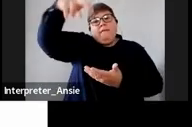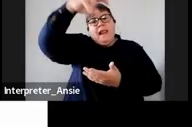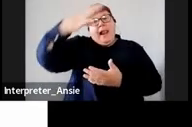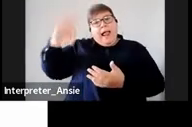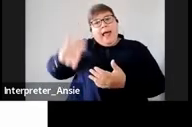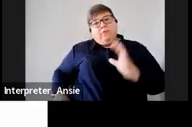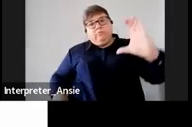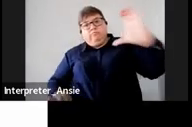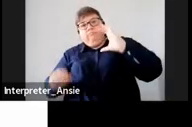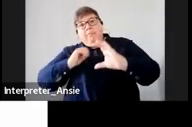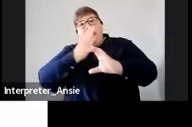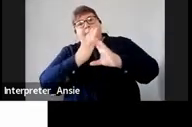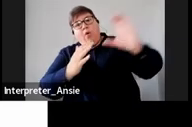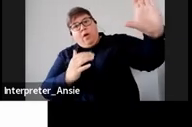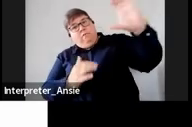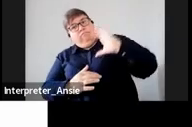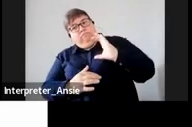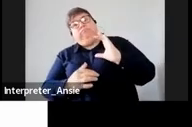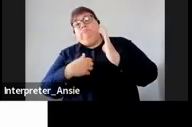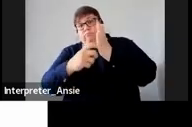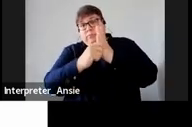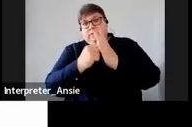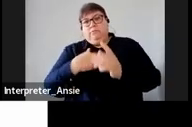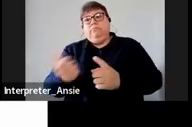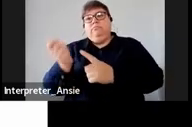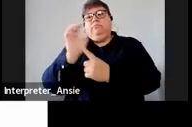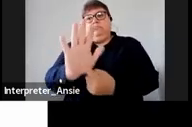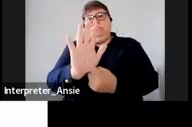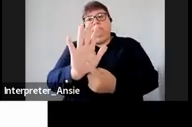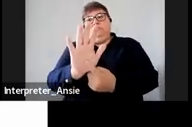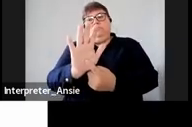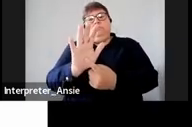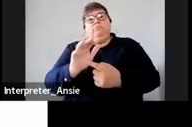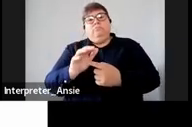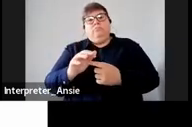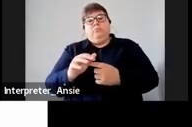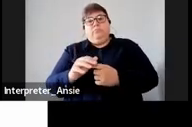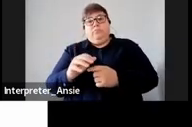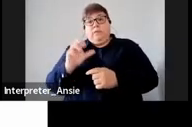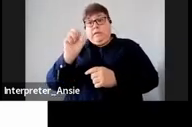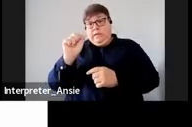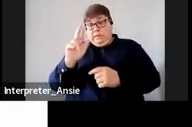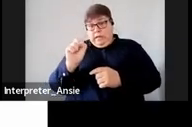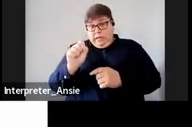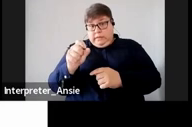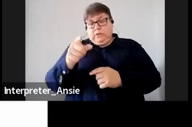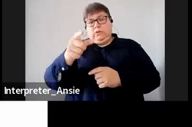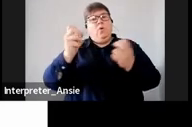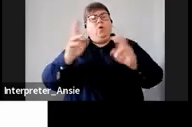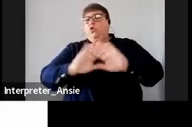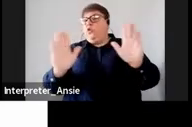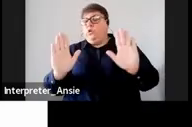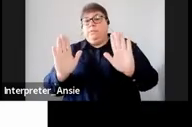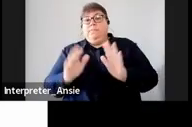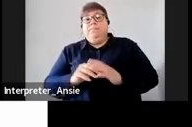this one you need to submit your tax return so that you can be able to determine whether SARS OU or not OU or SARS so you